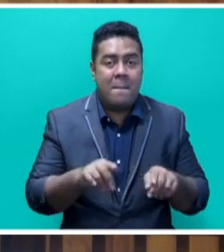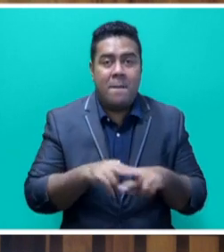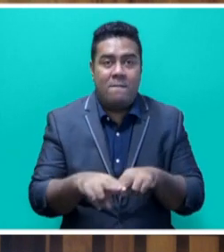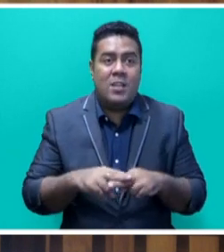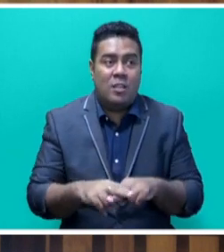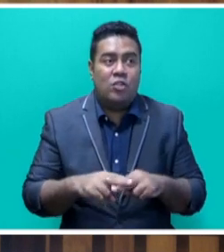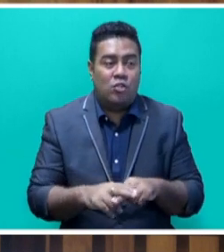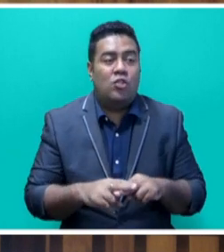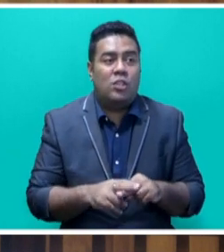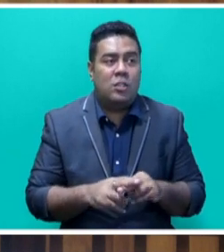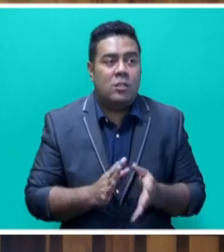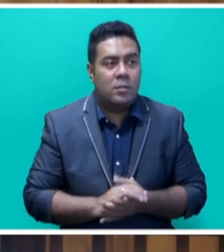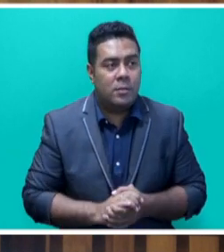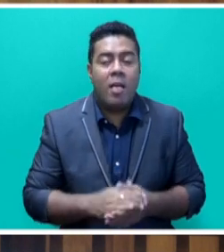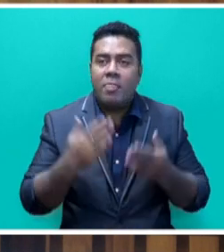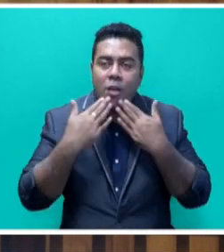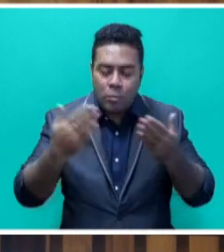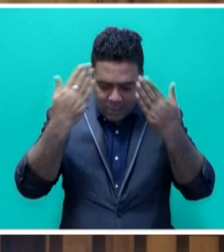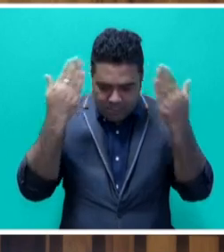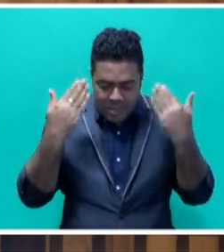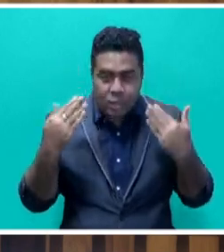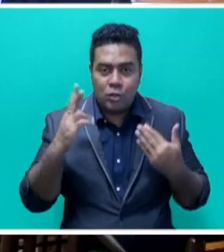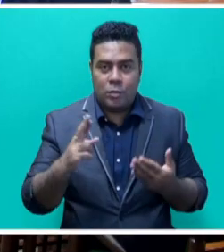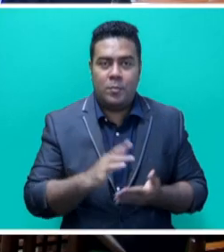agenda which indeed we are. Thank you, Mr Speaker, sir.